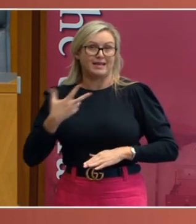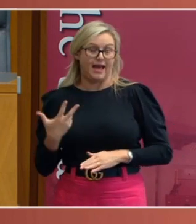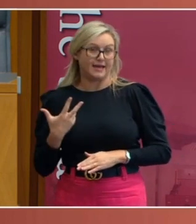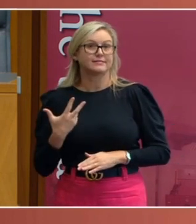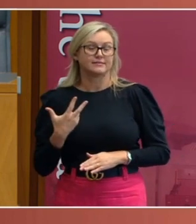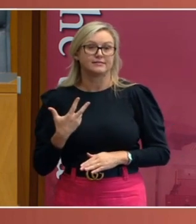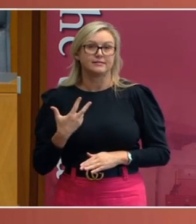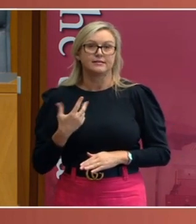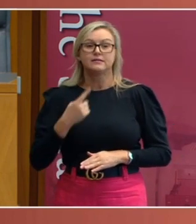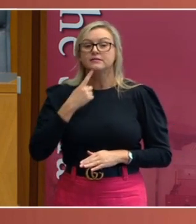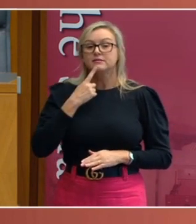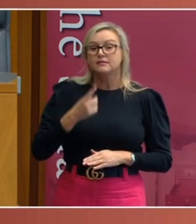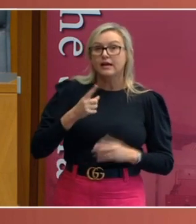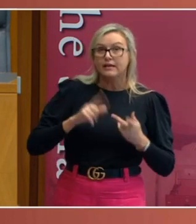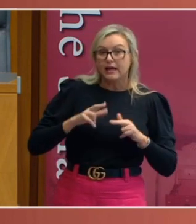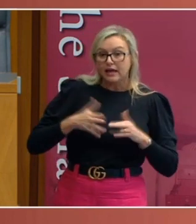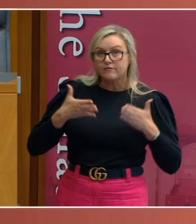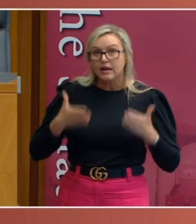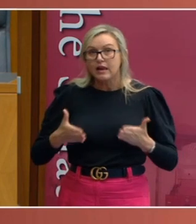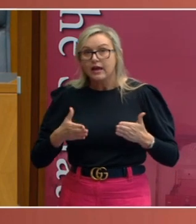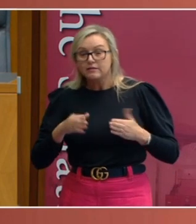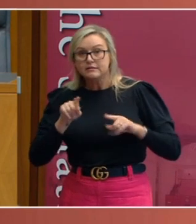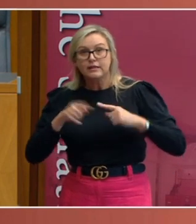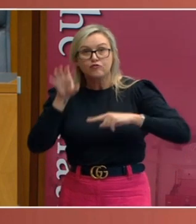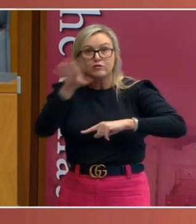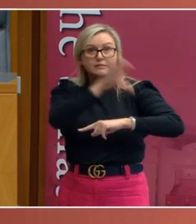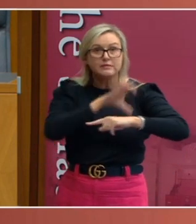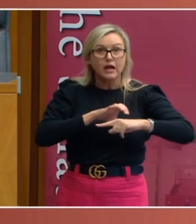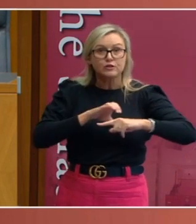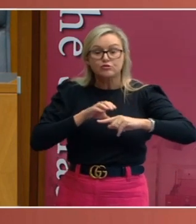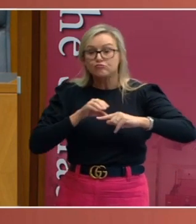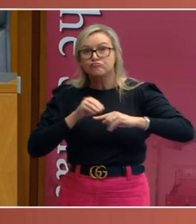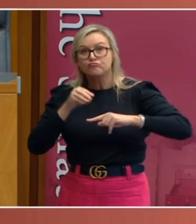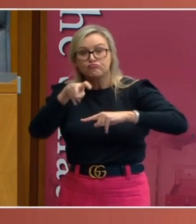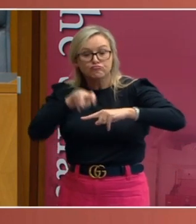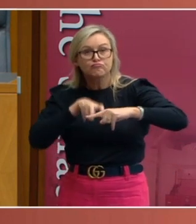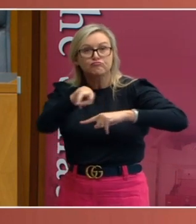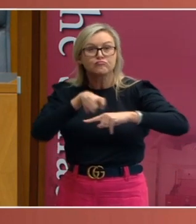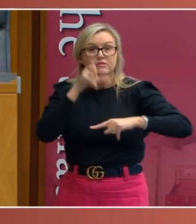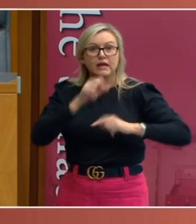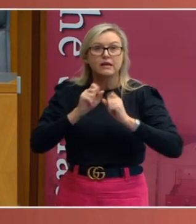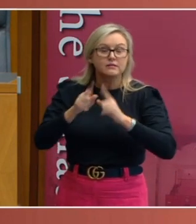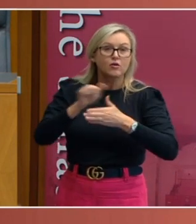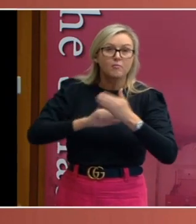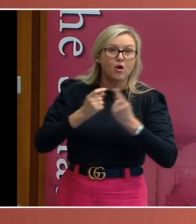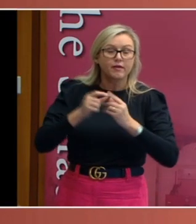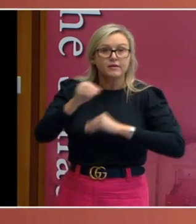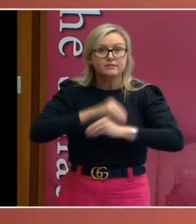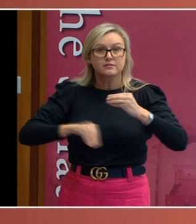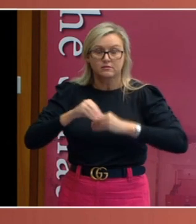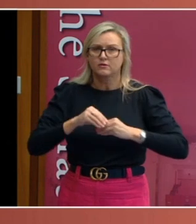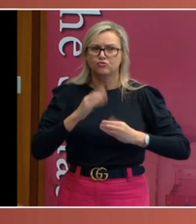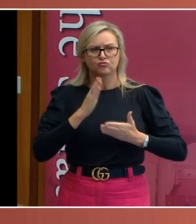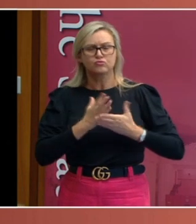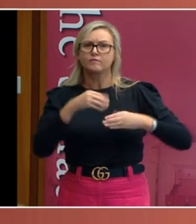The establishment of freedom of trade between the states is perhaps the most notable achievement of the Constitution. Yet,